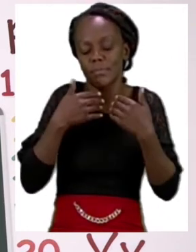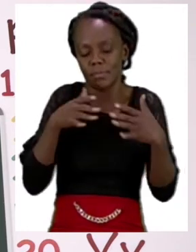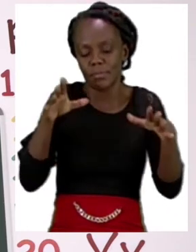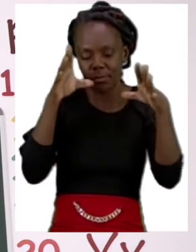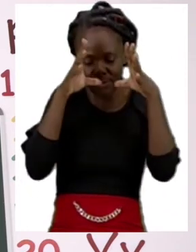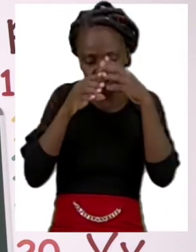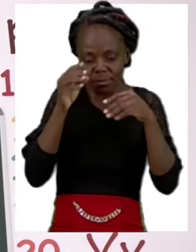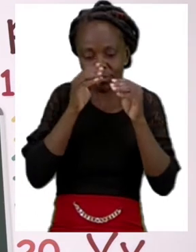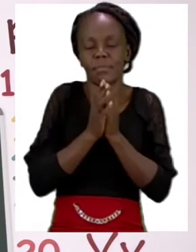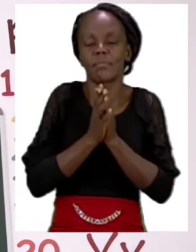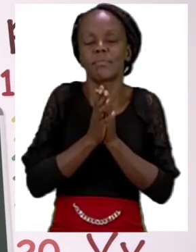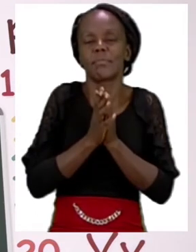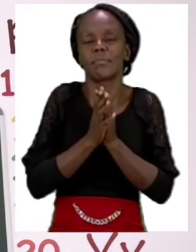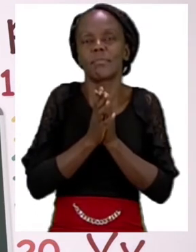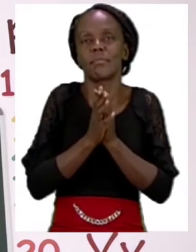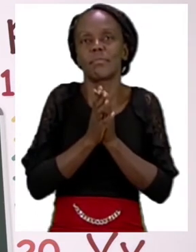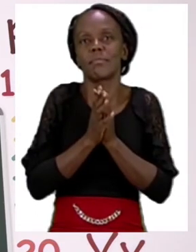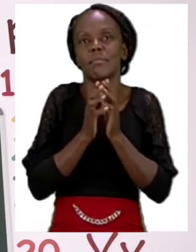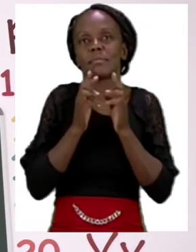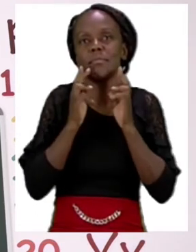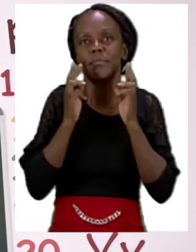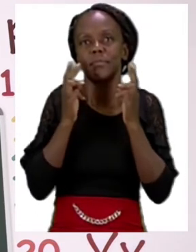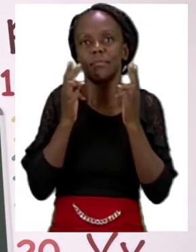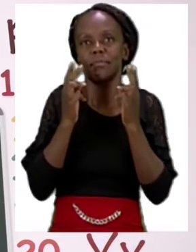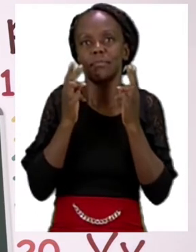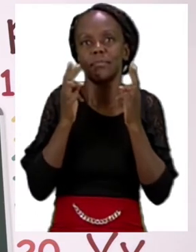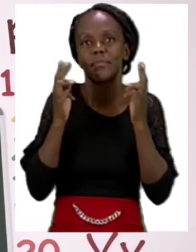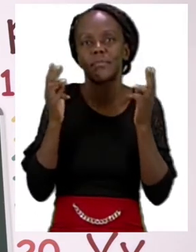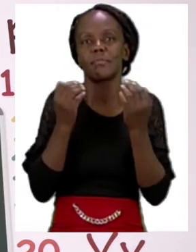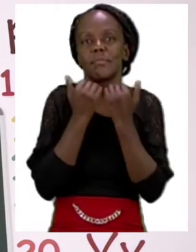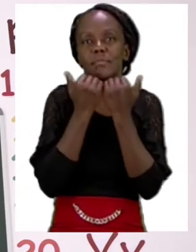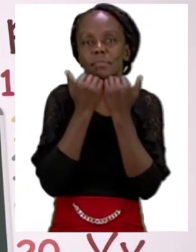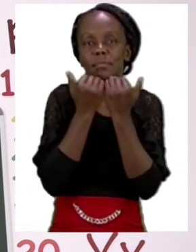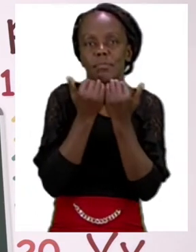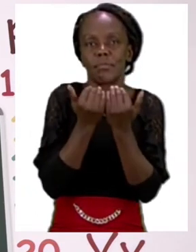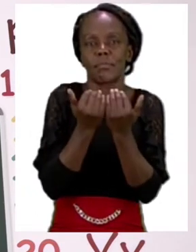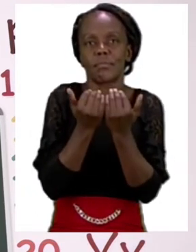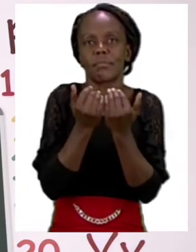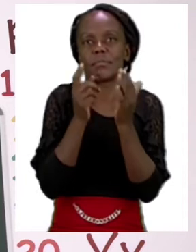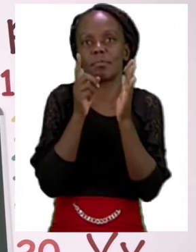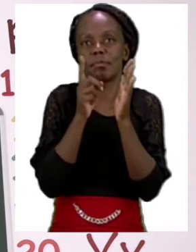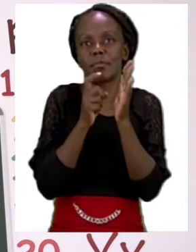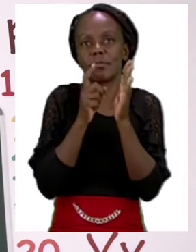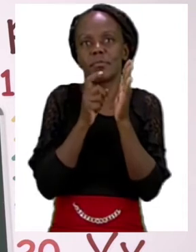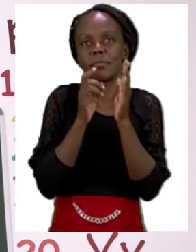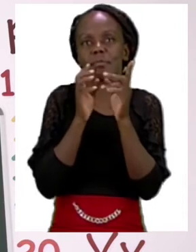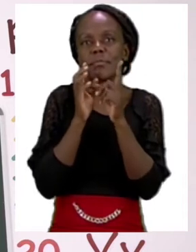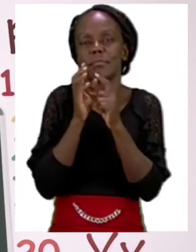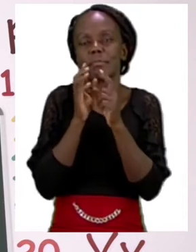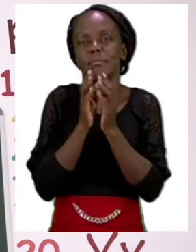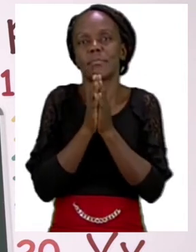it's very important for us to sanitize. So remember how